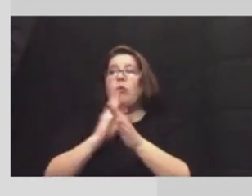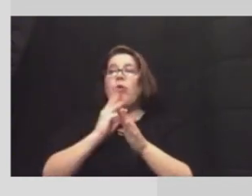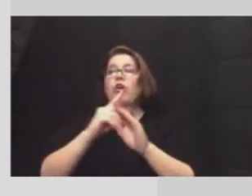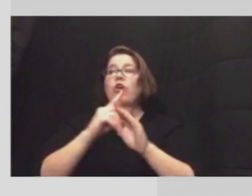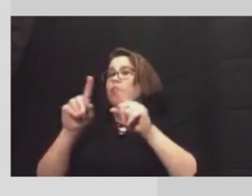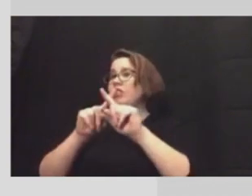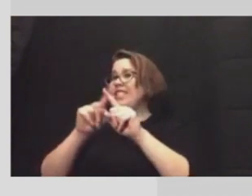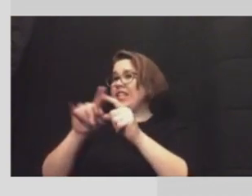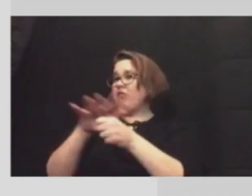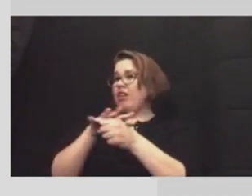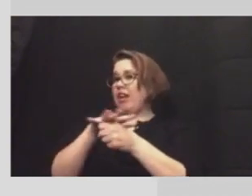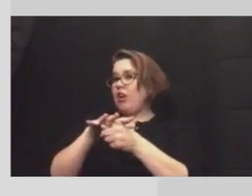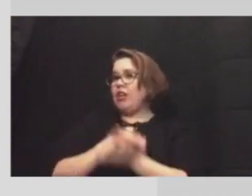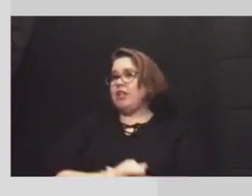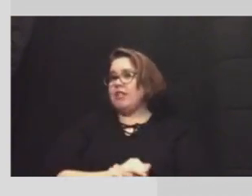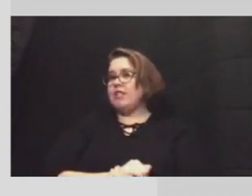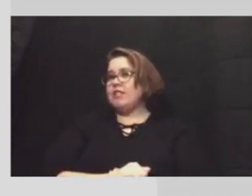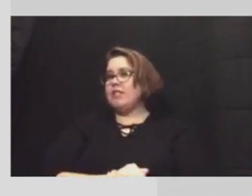town